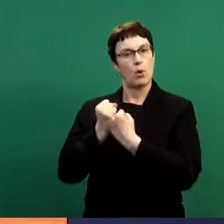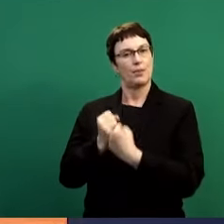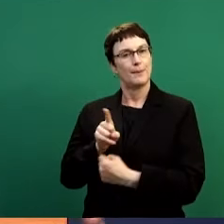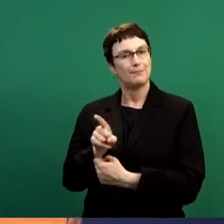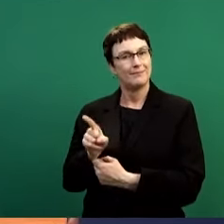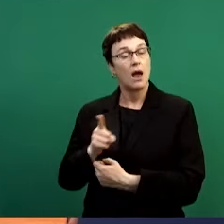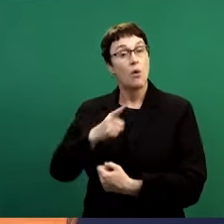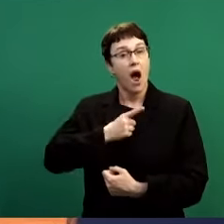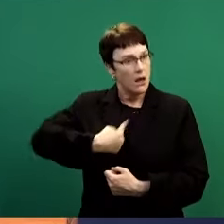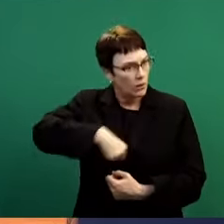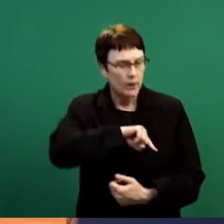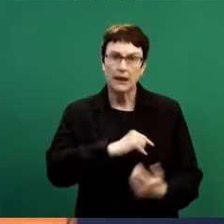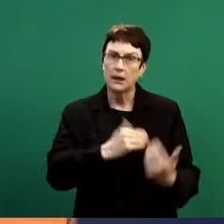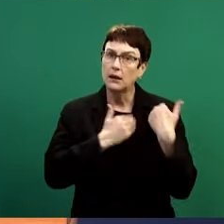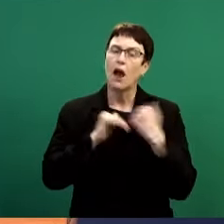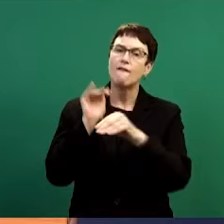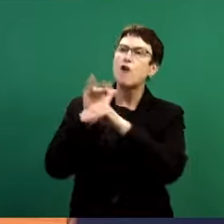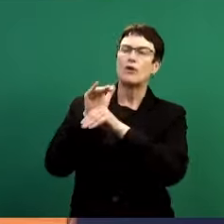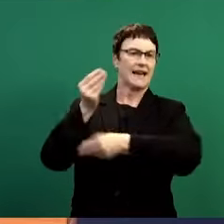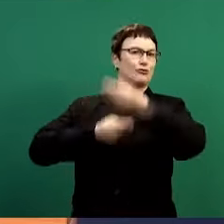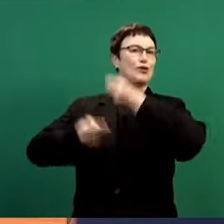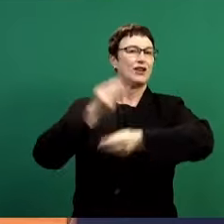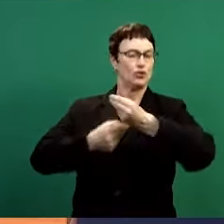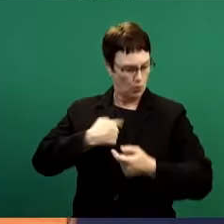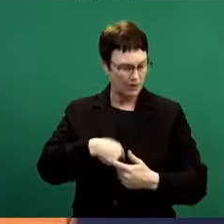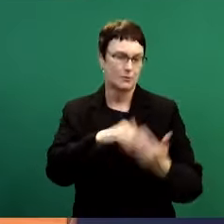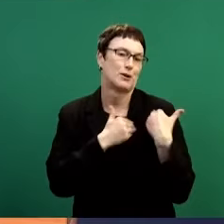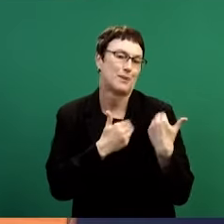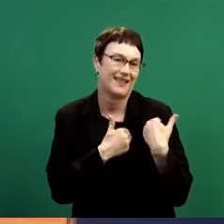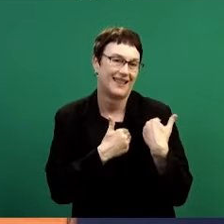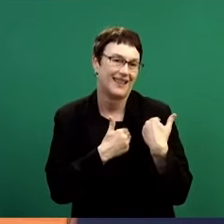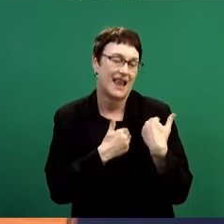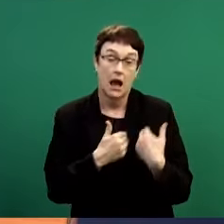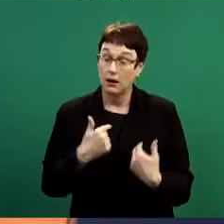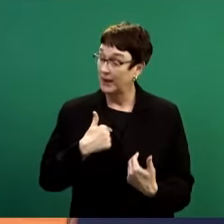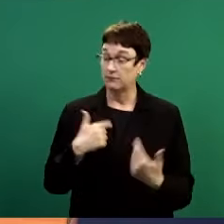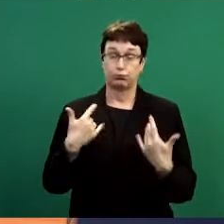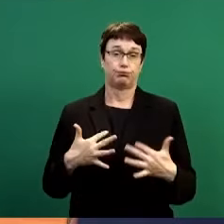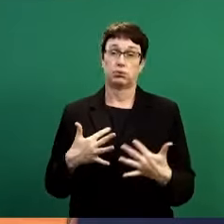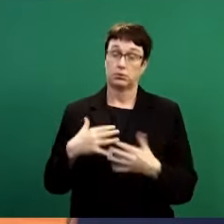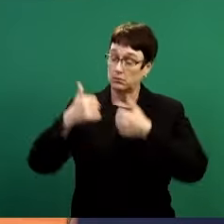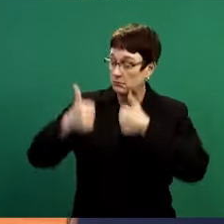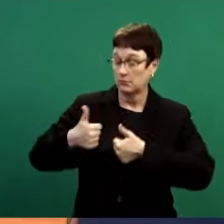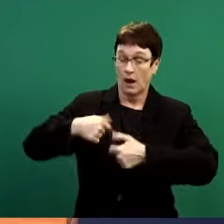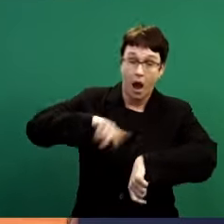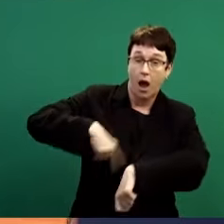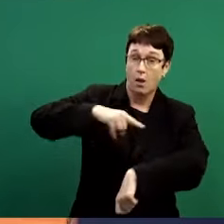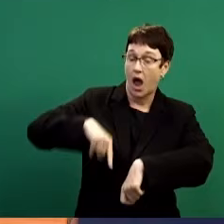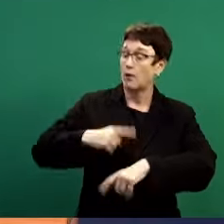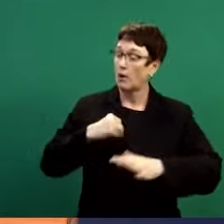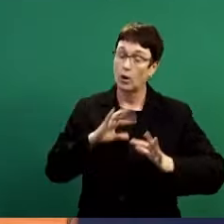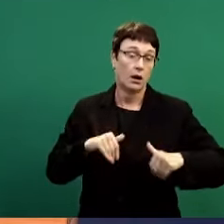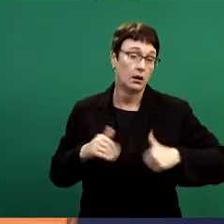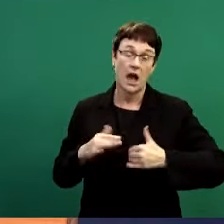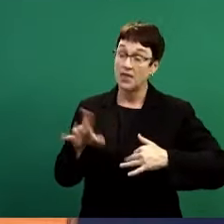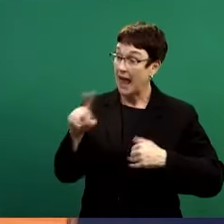in the foreign exchange market. We spent hours and hours with them. We provided them with all the